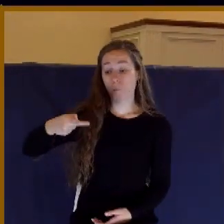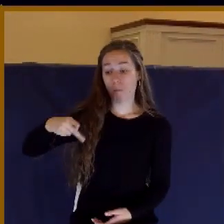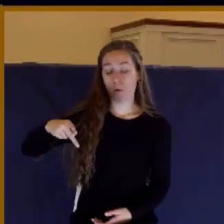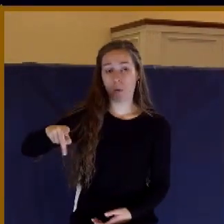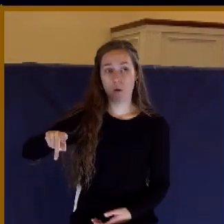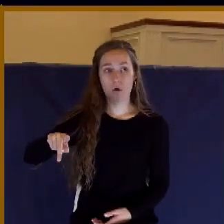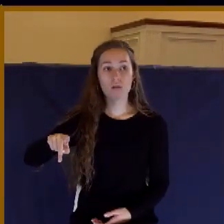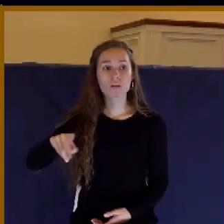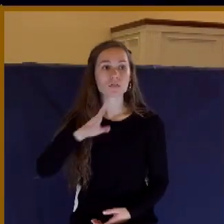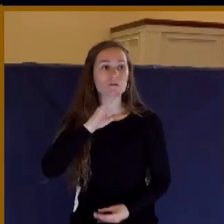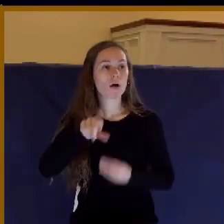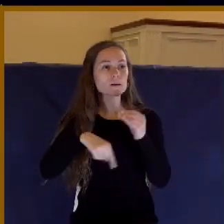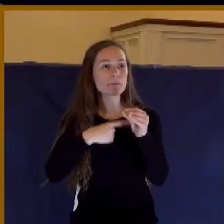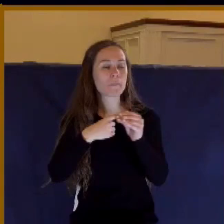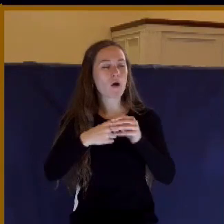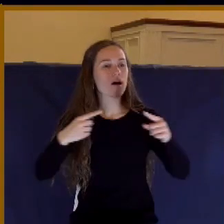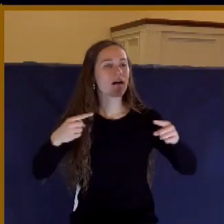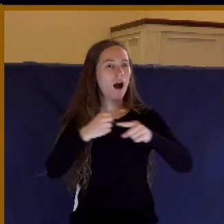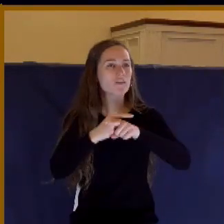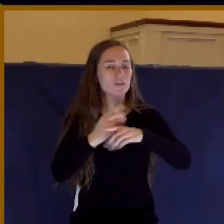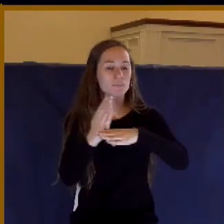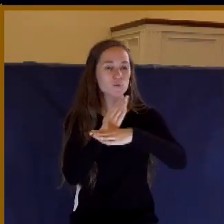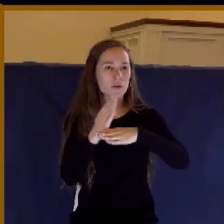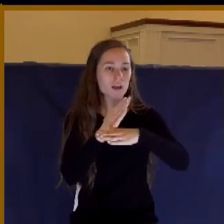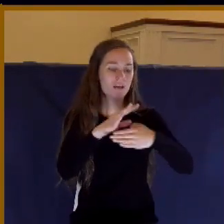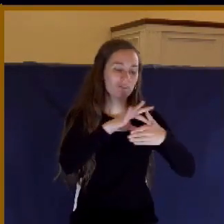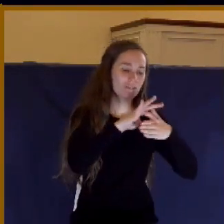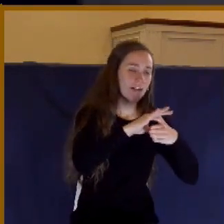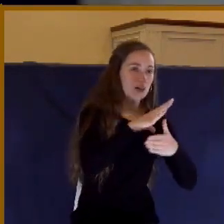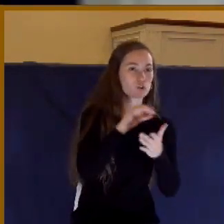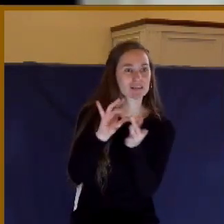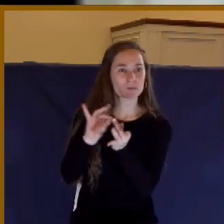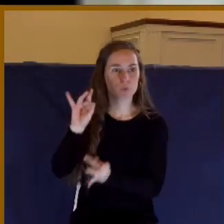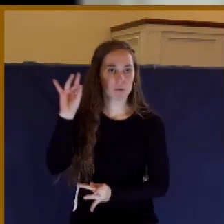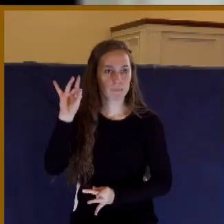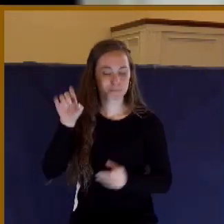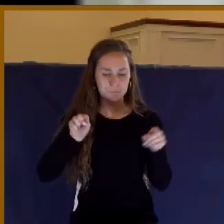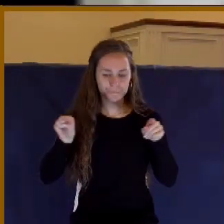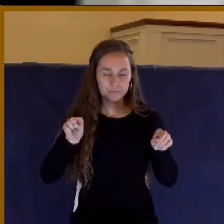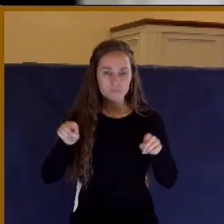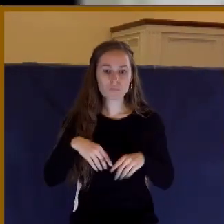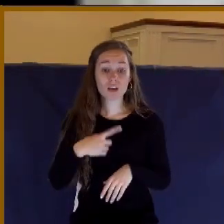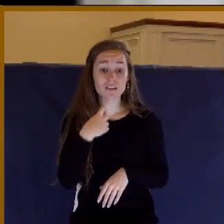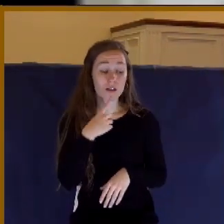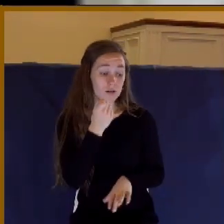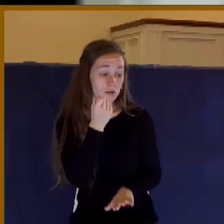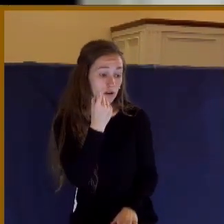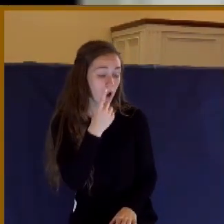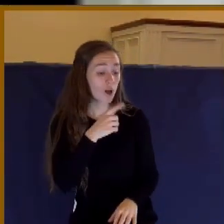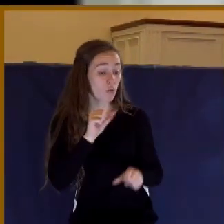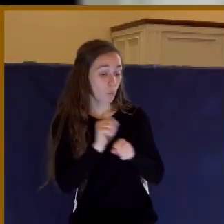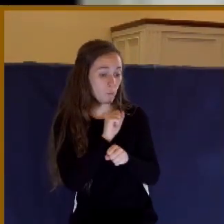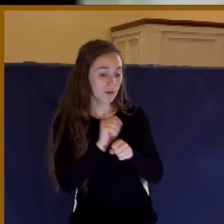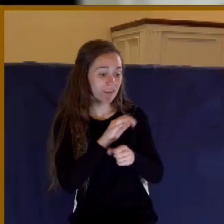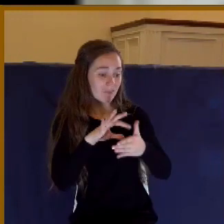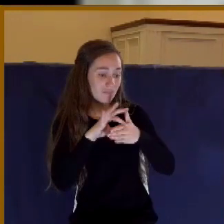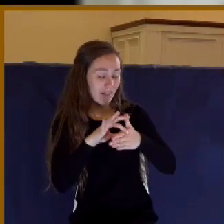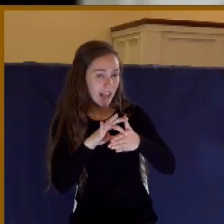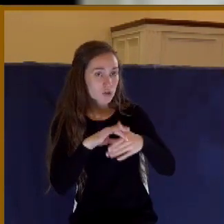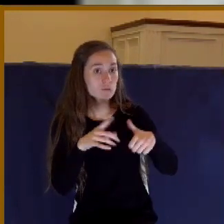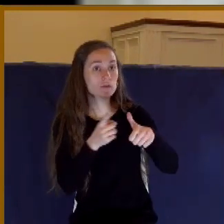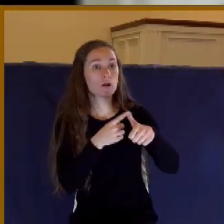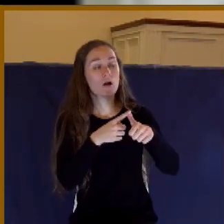talked about this conflict between the flesh and the spirit, and he said this, the works of the flesh are manifest, which are these, adultery,